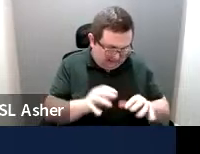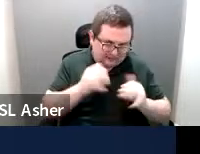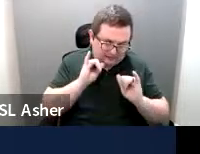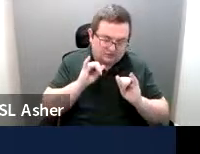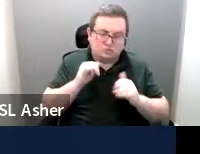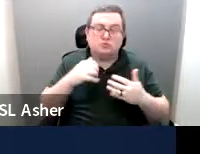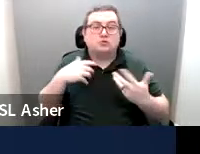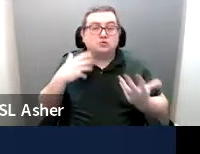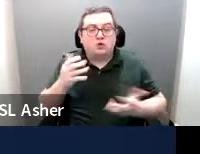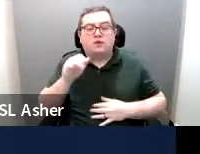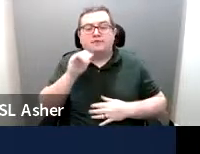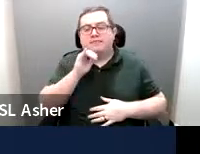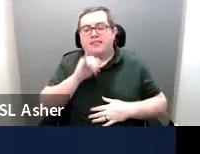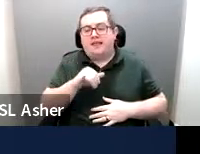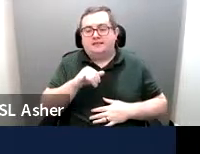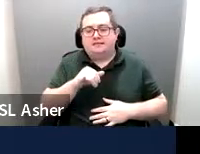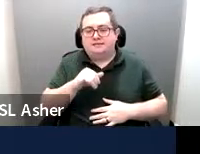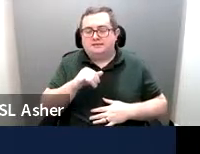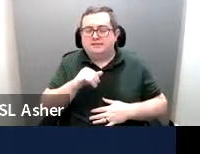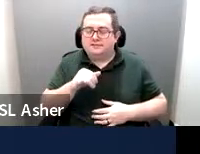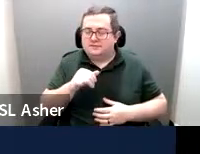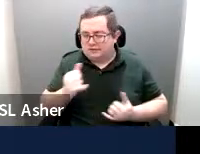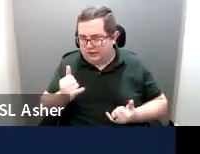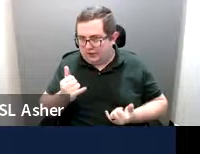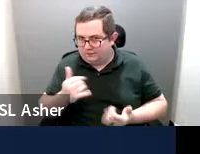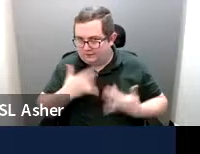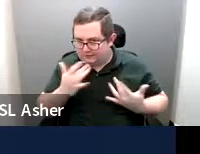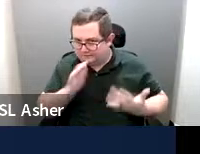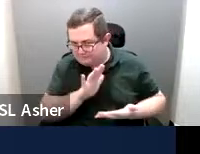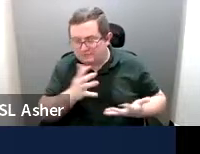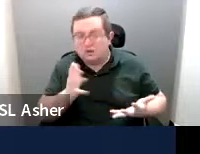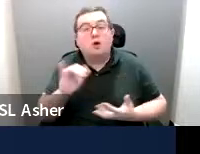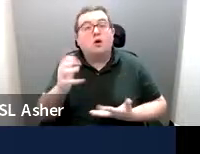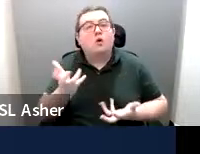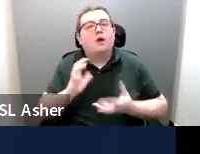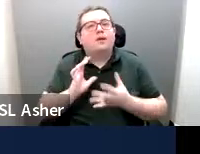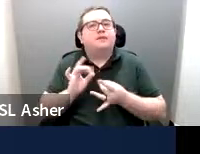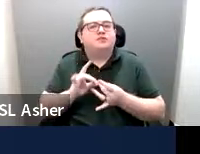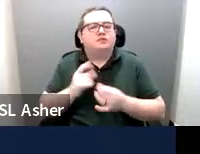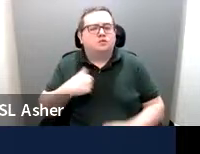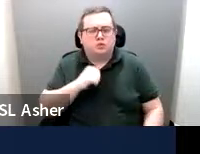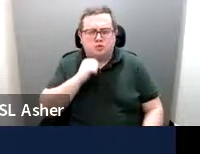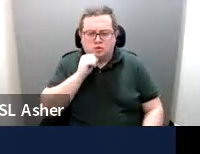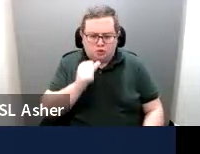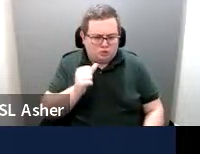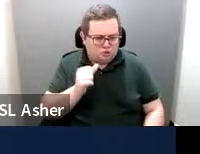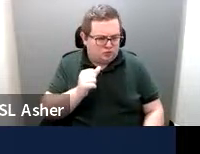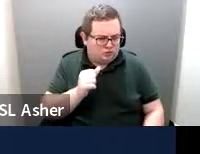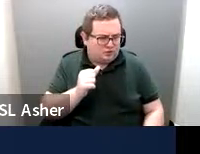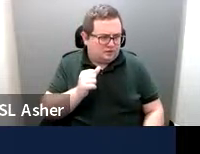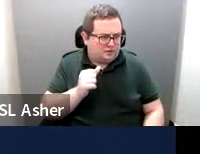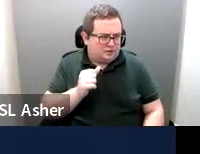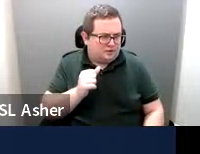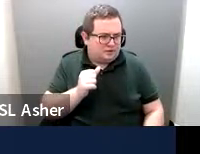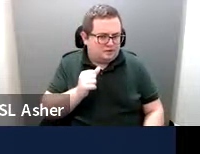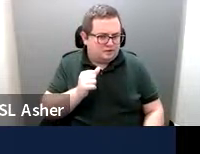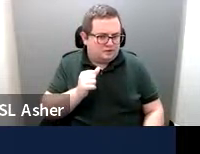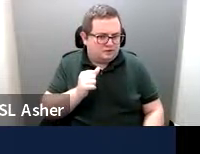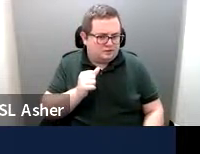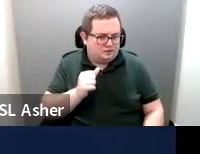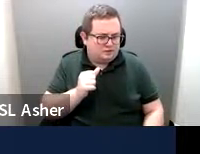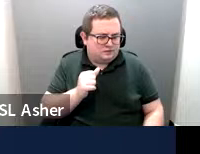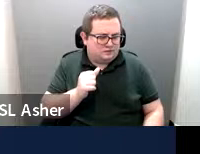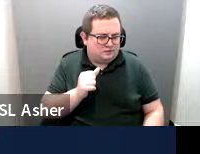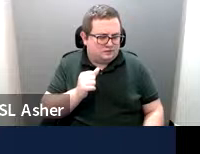so that's, that's where we're at with that. And I also want to mention that we do not, uh, we do not deal with enforcement